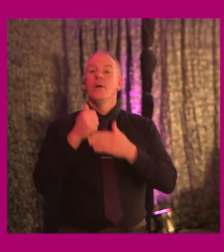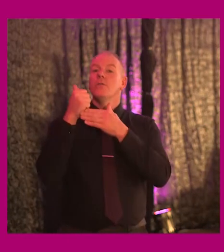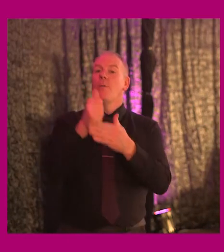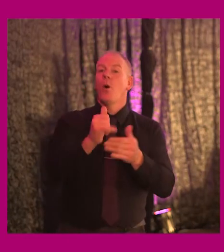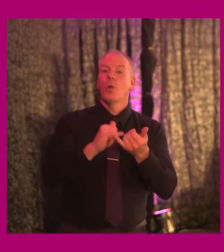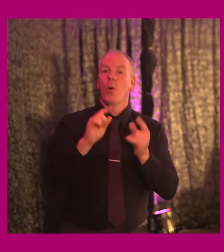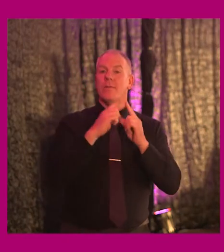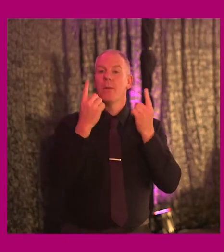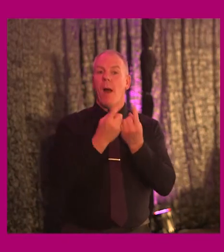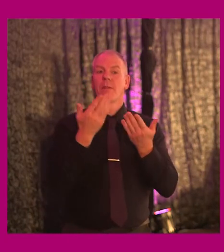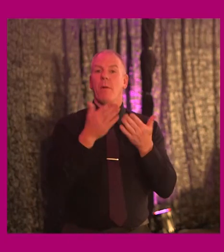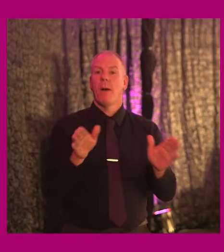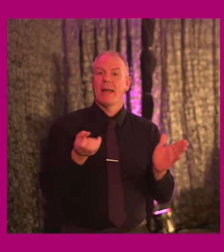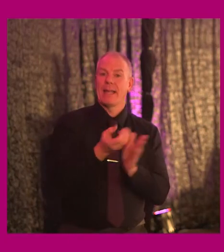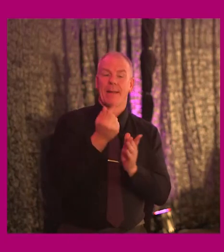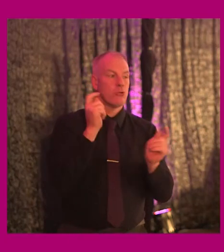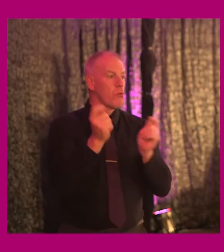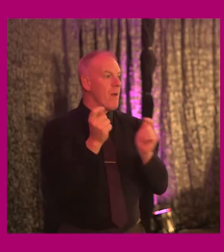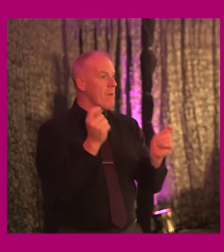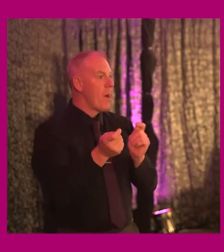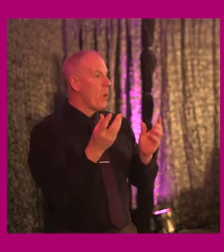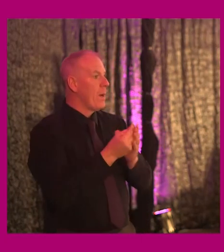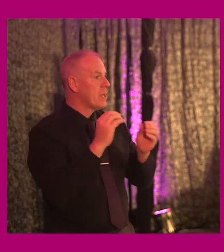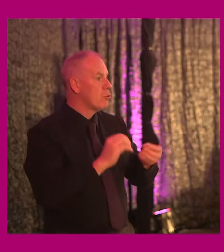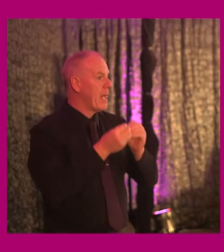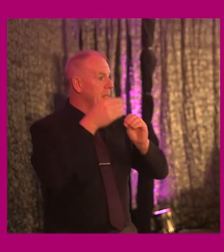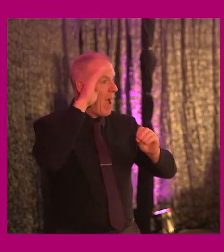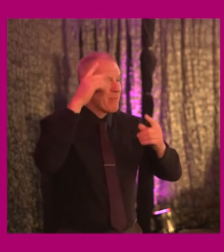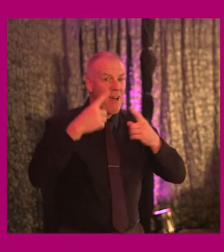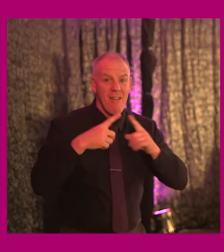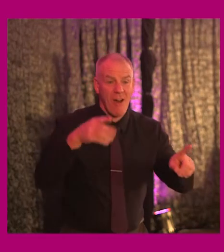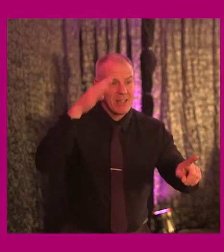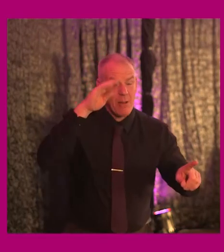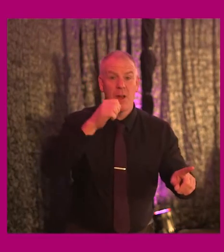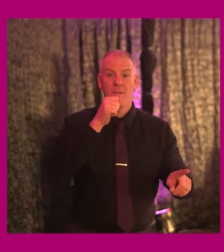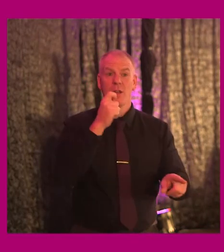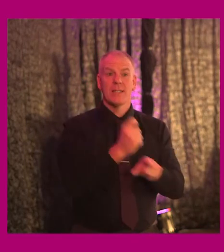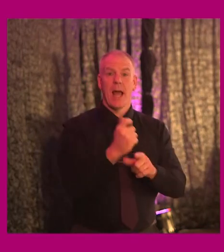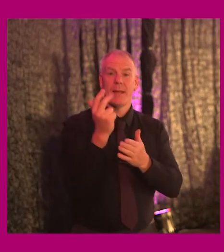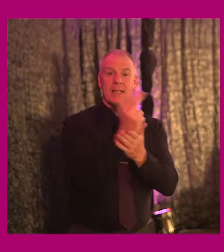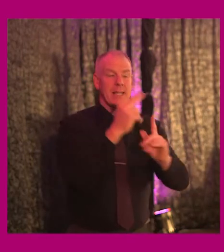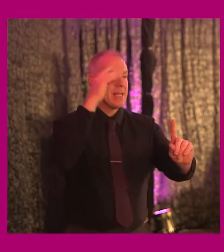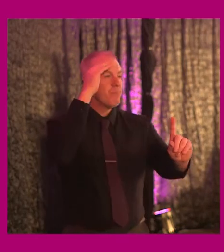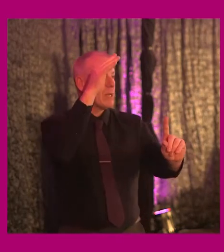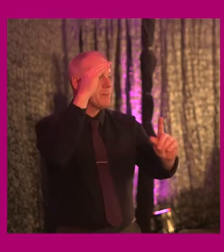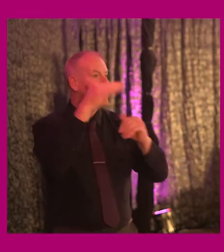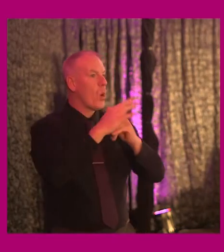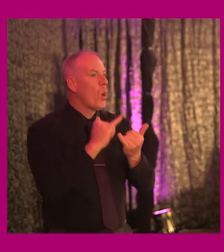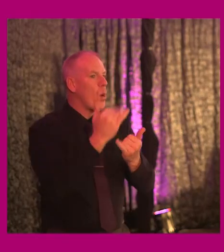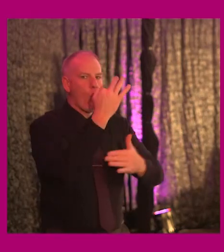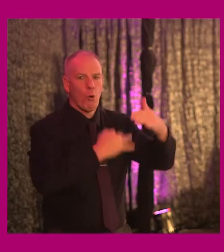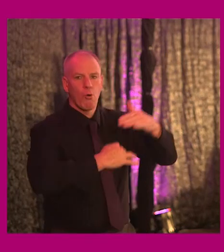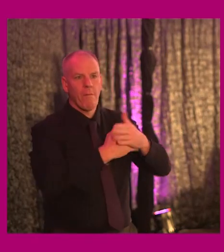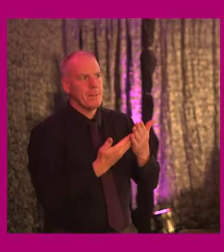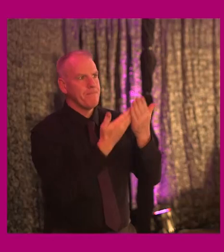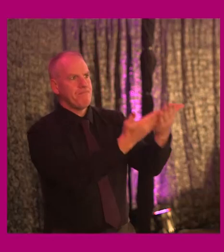Public Expenditure and Reform and Creative Ireland in launching Ireland's first ever design principles for government. This